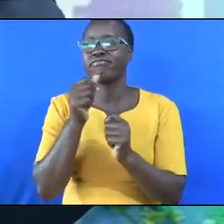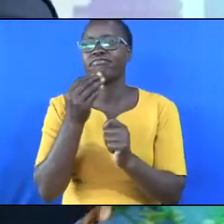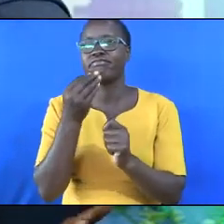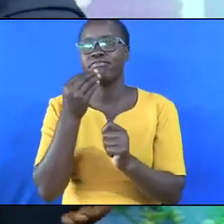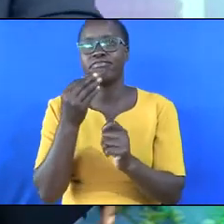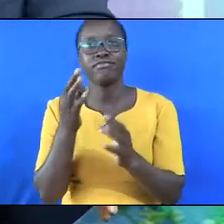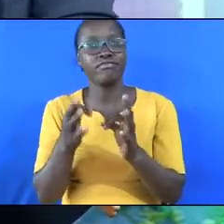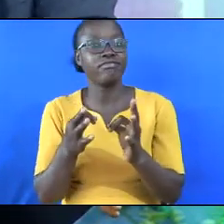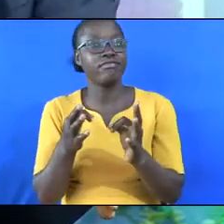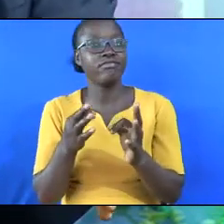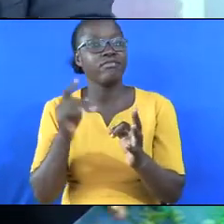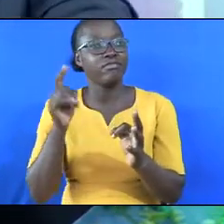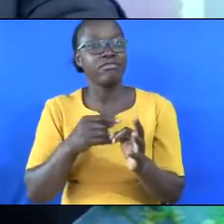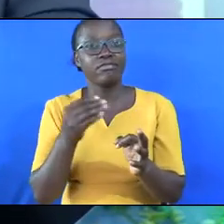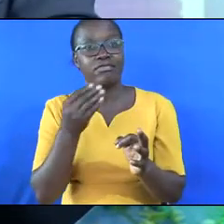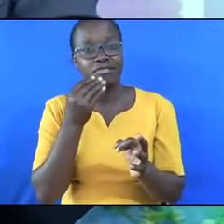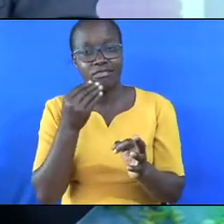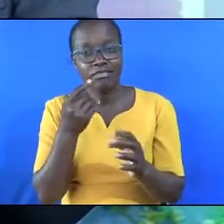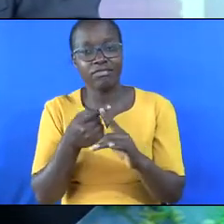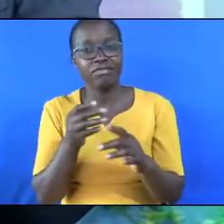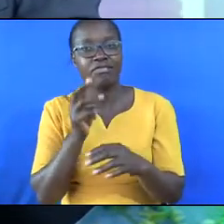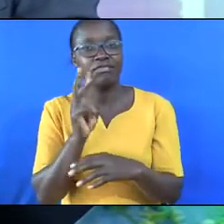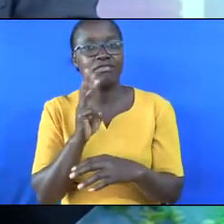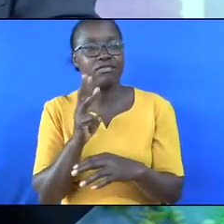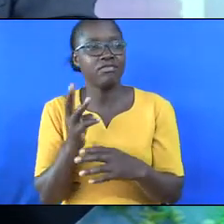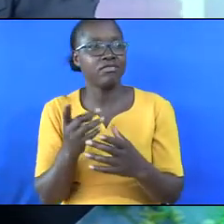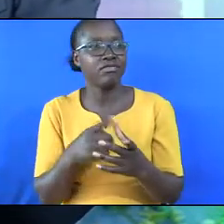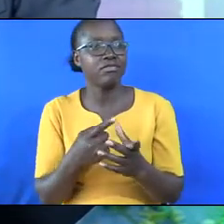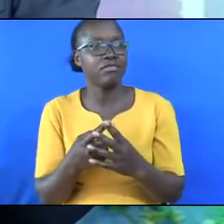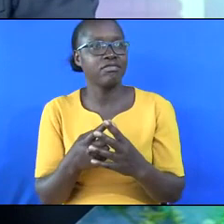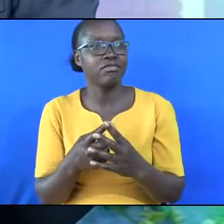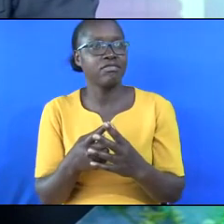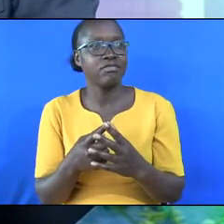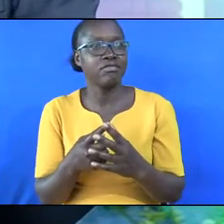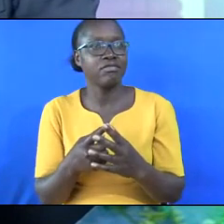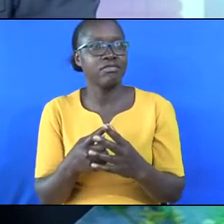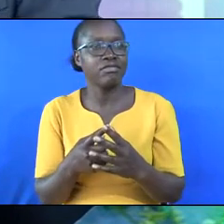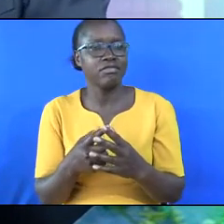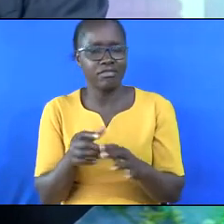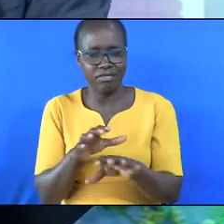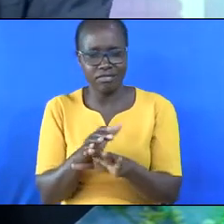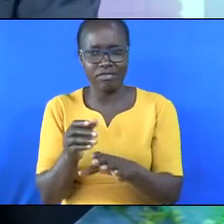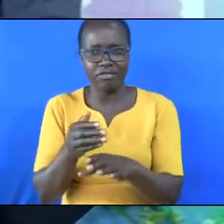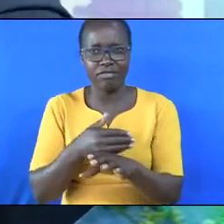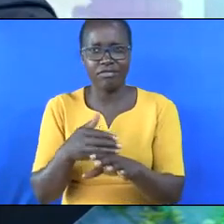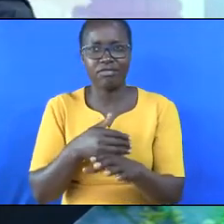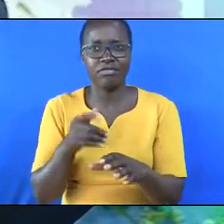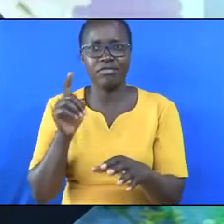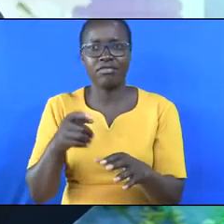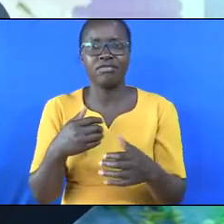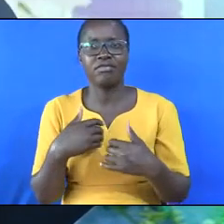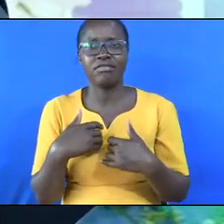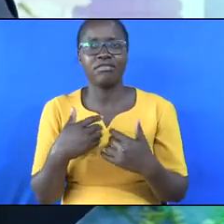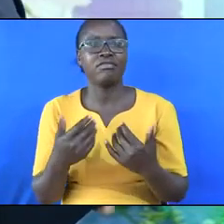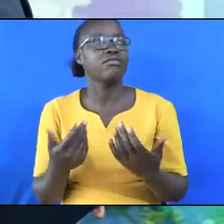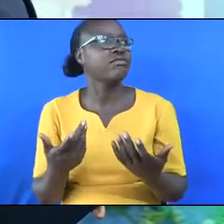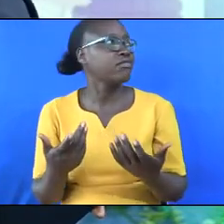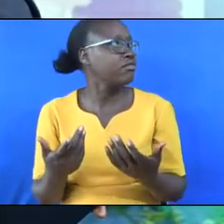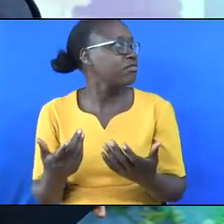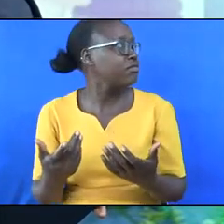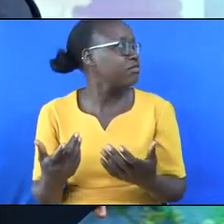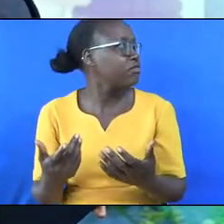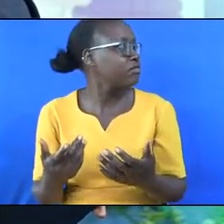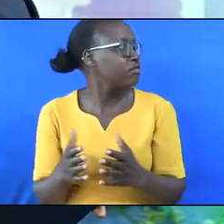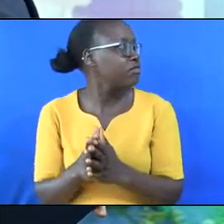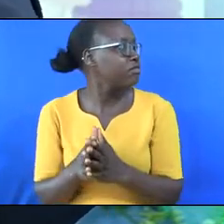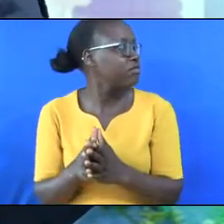If you have to eat from water they should have fins and scales. Shrimps do not have fins or scales.